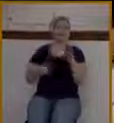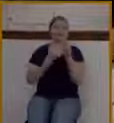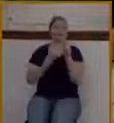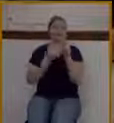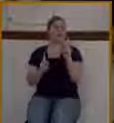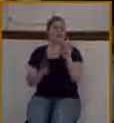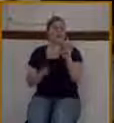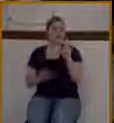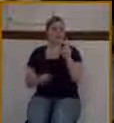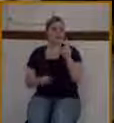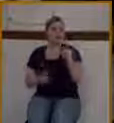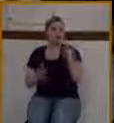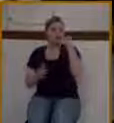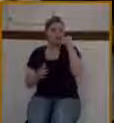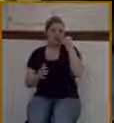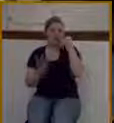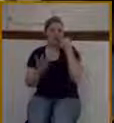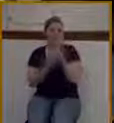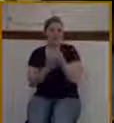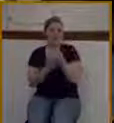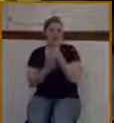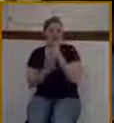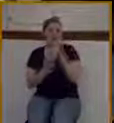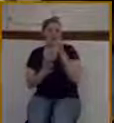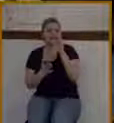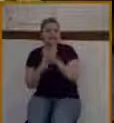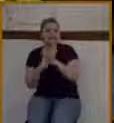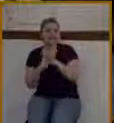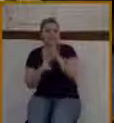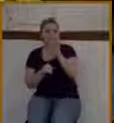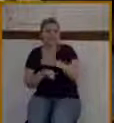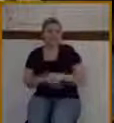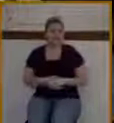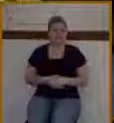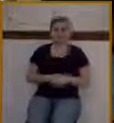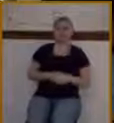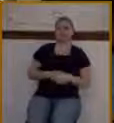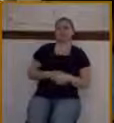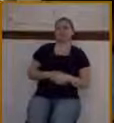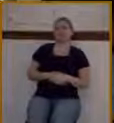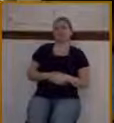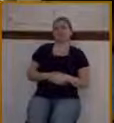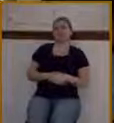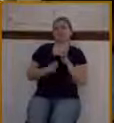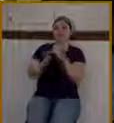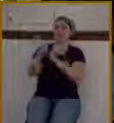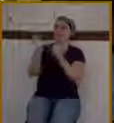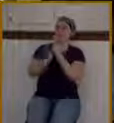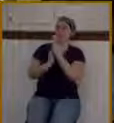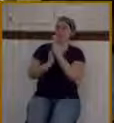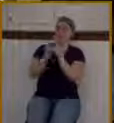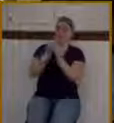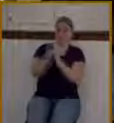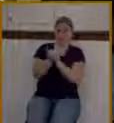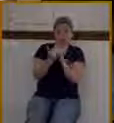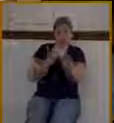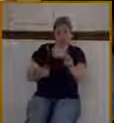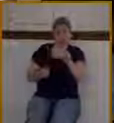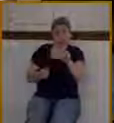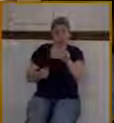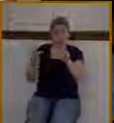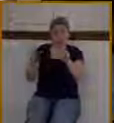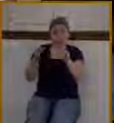Let me tell you something greater. Jesus, not only does he track your every movement, he tracks your every